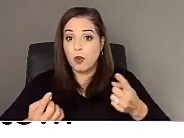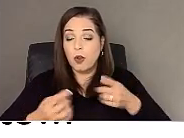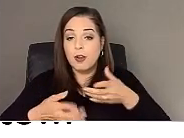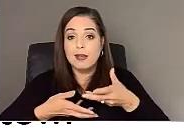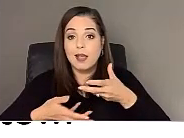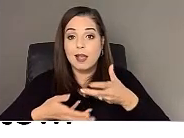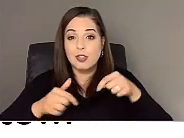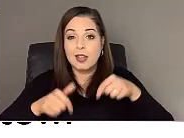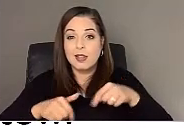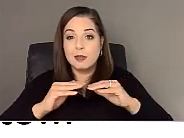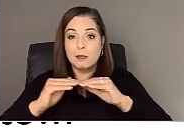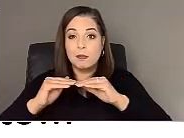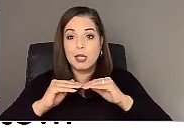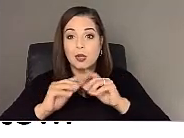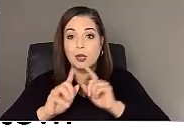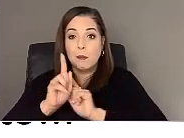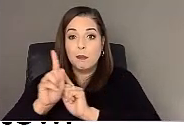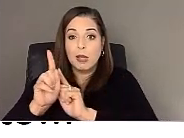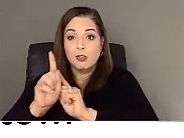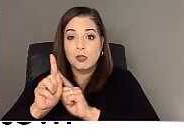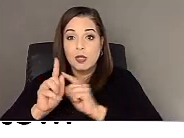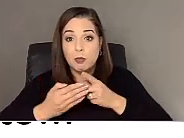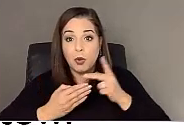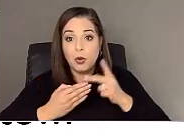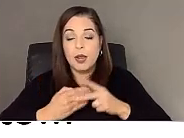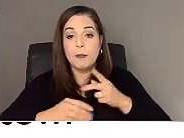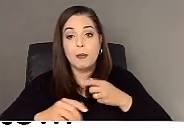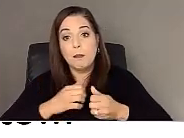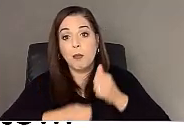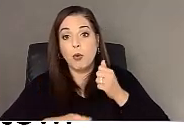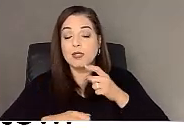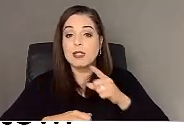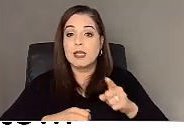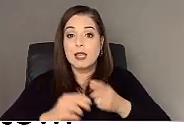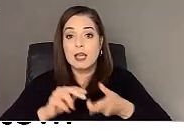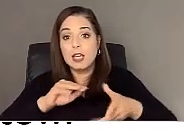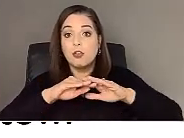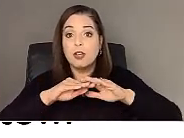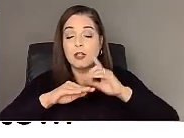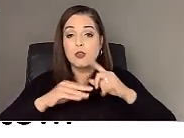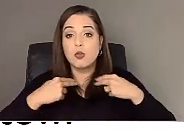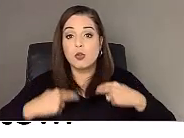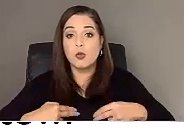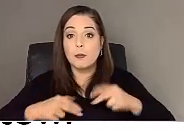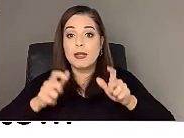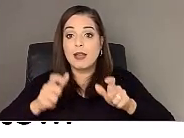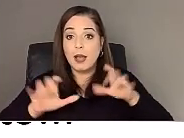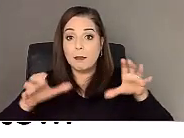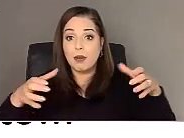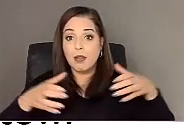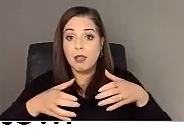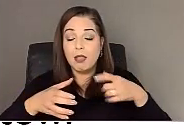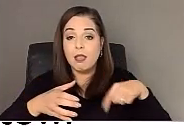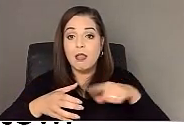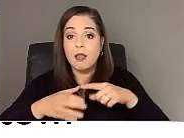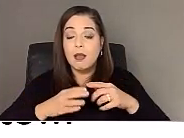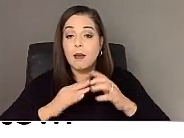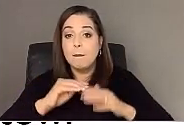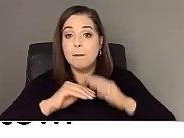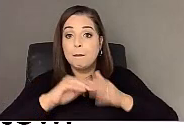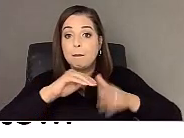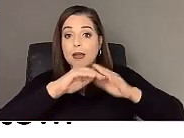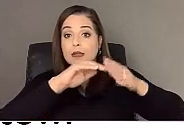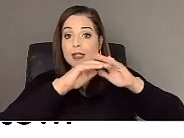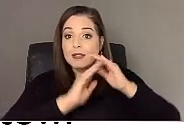peer mentoring program mainly increased what we call human capital through building new skills, knowledge, and confidence, um,